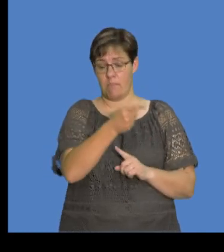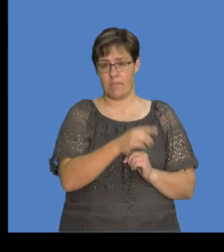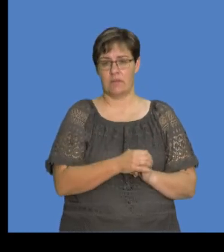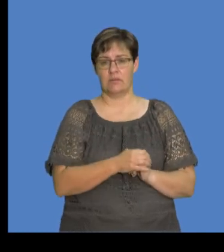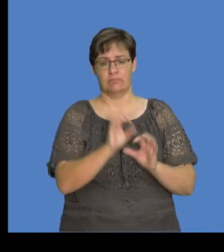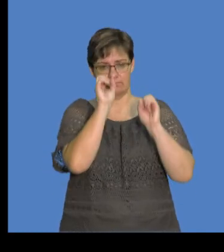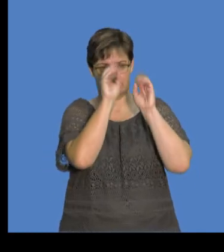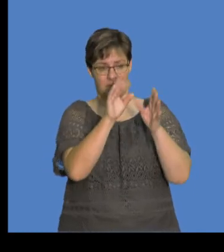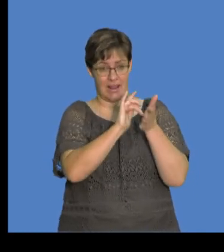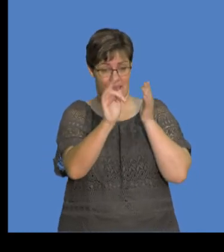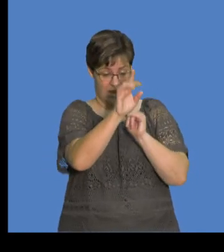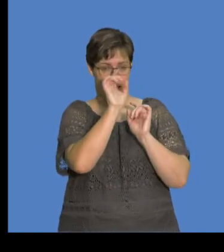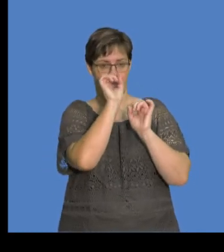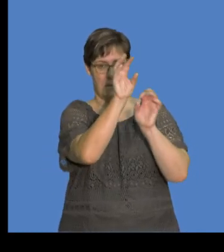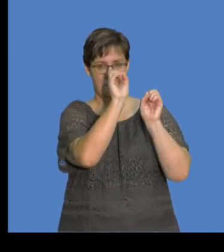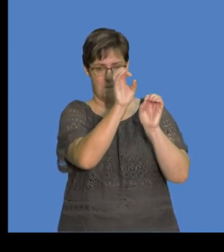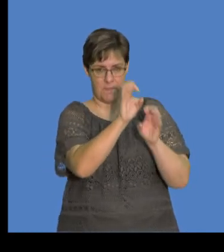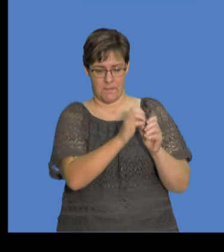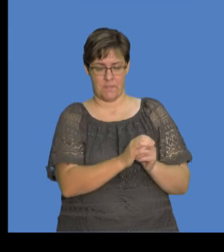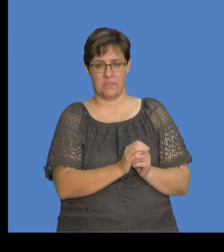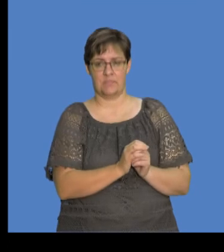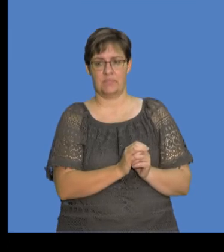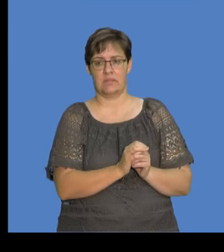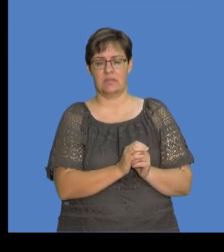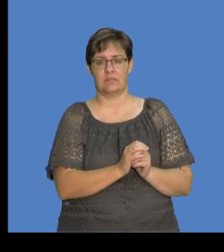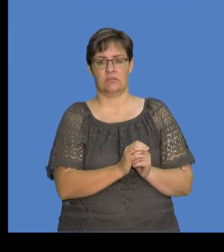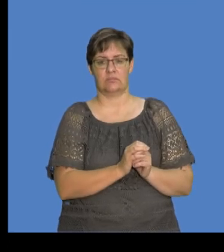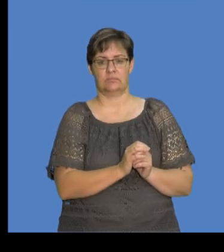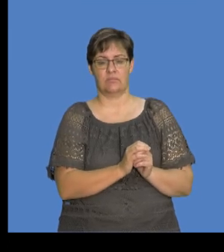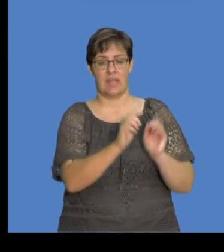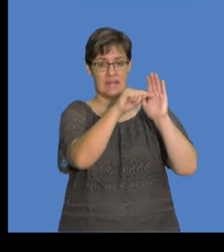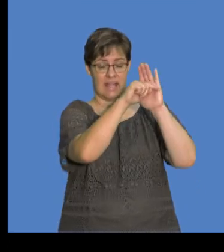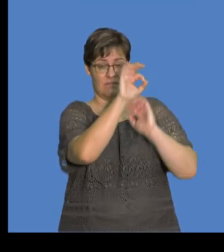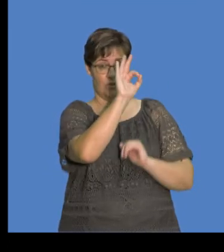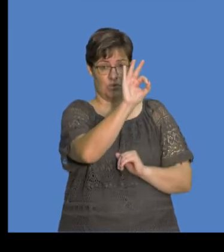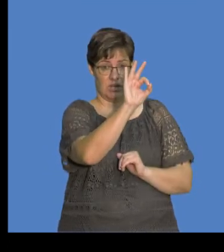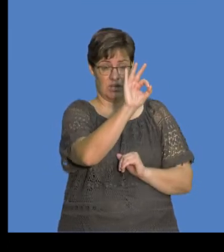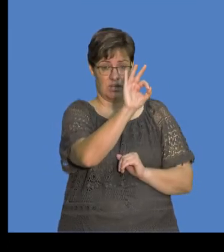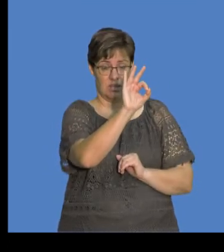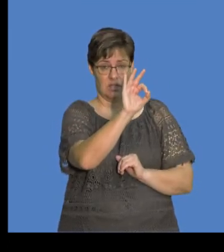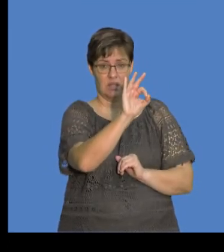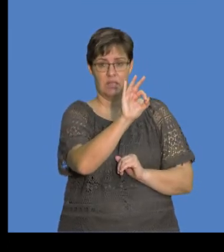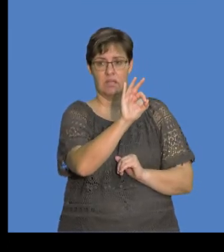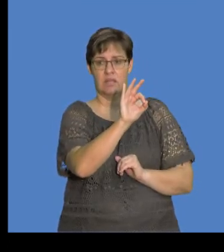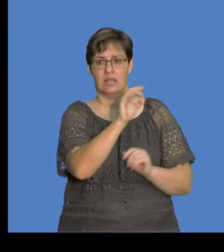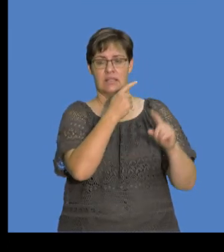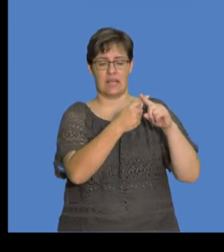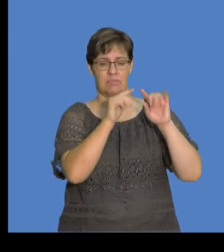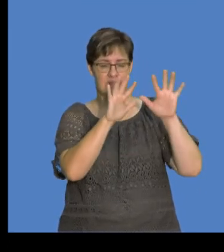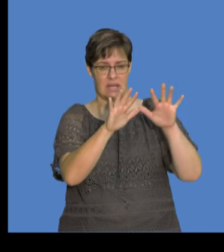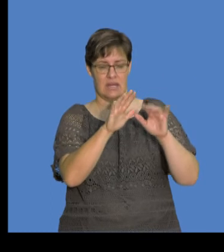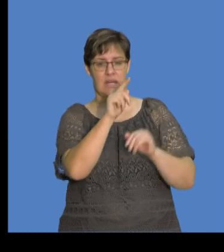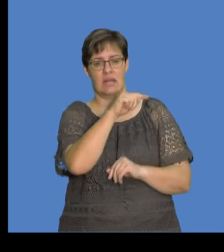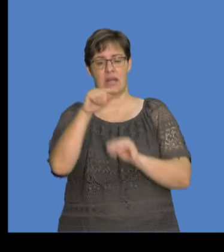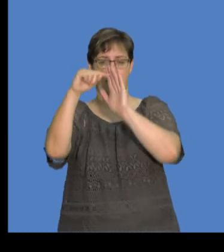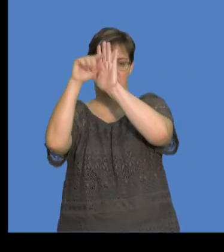calculator, okay, if we clear that, that's a fraction, okay? We are saying negative 3 times 10 exponent